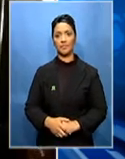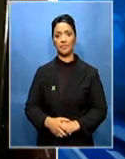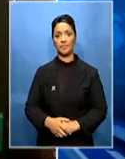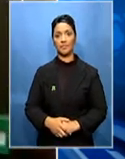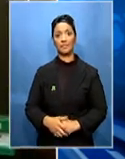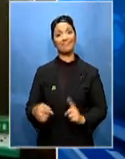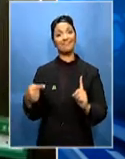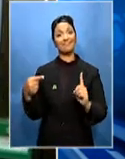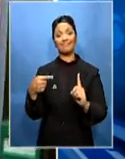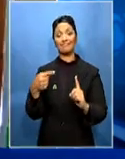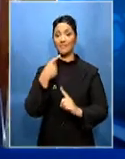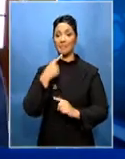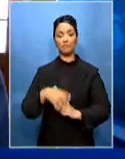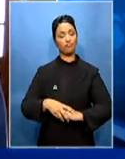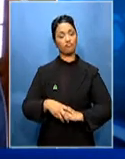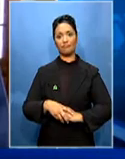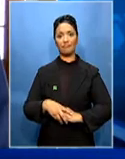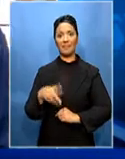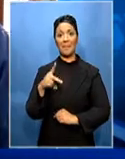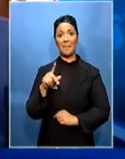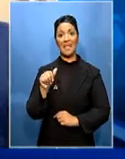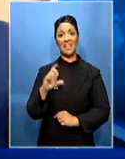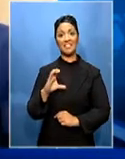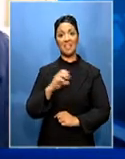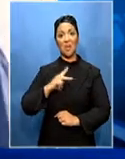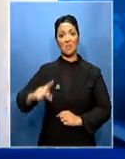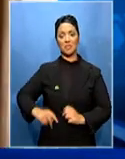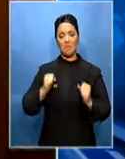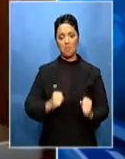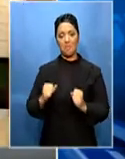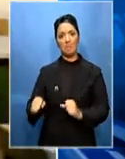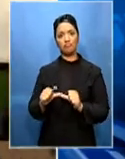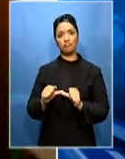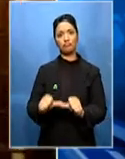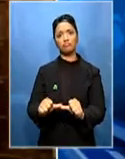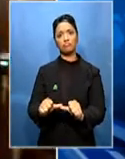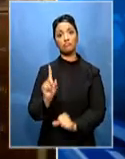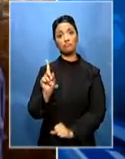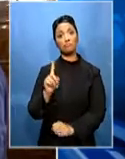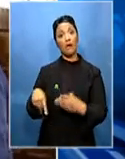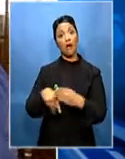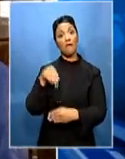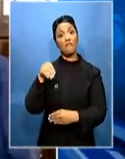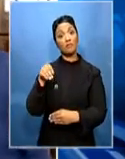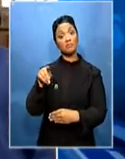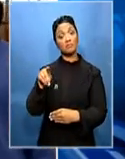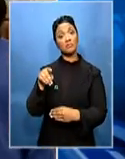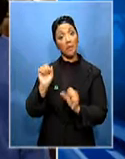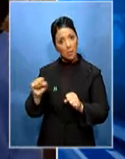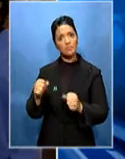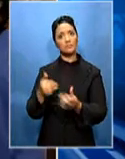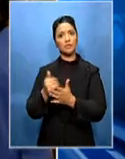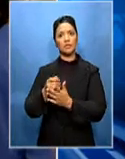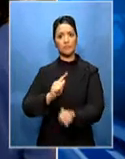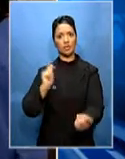Mpatele maintains he is the PAC president. He says nothing except votes at an elective conference of the party